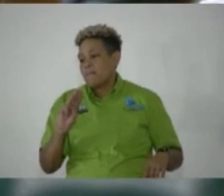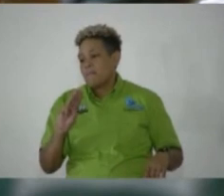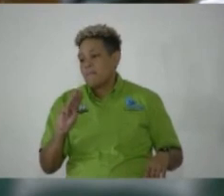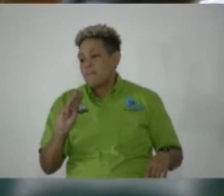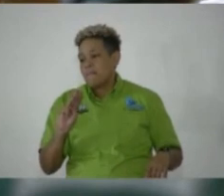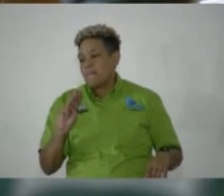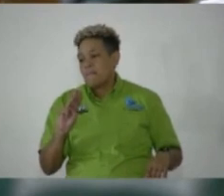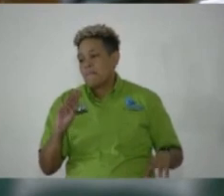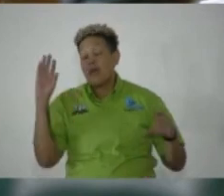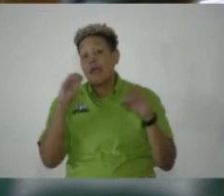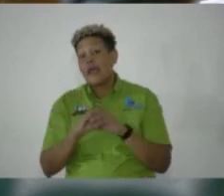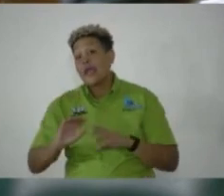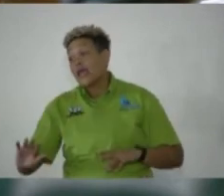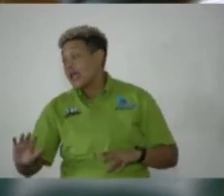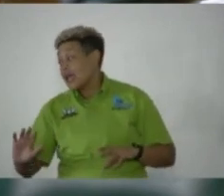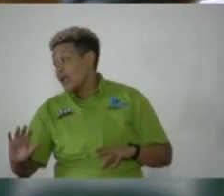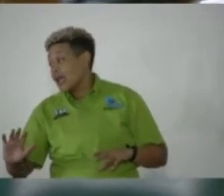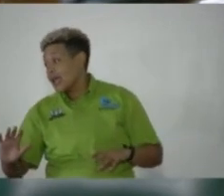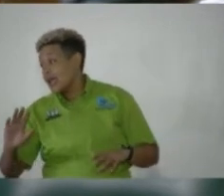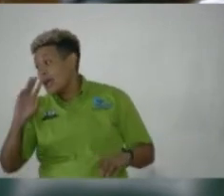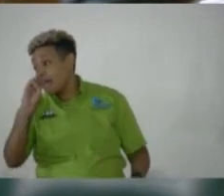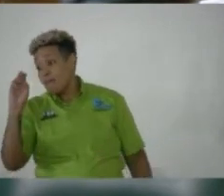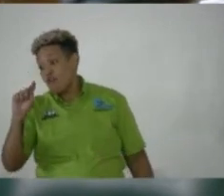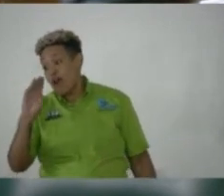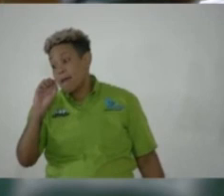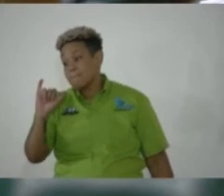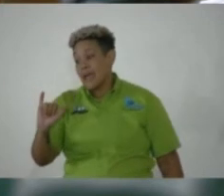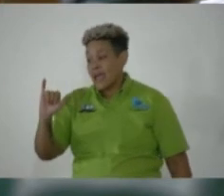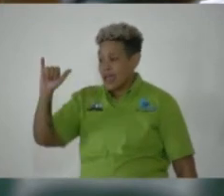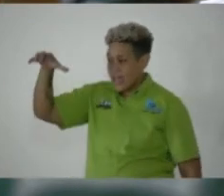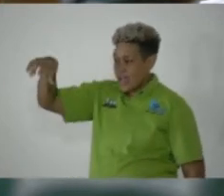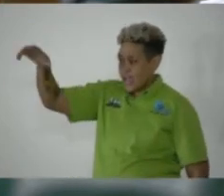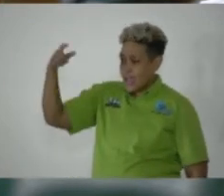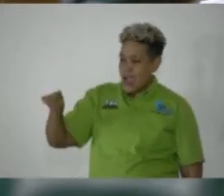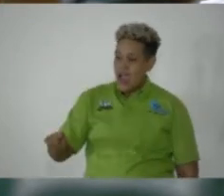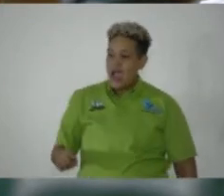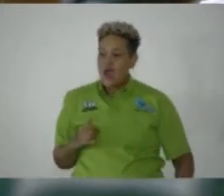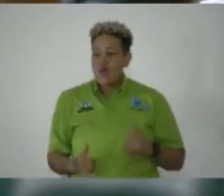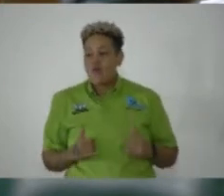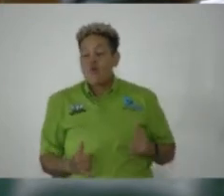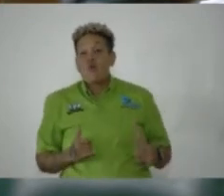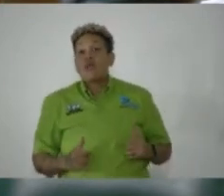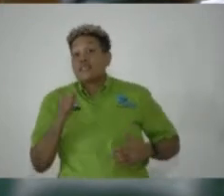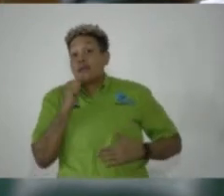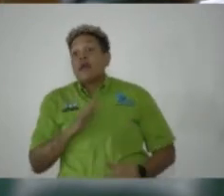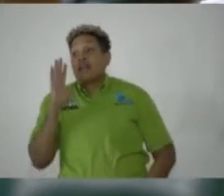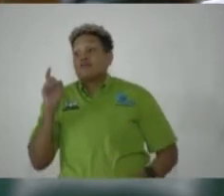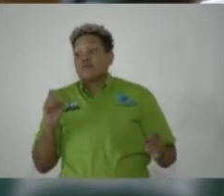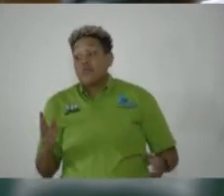in Morant Bay, which, Madam Speaker,